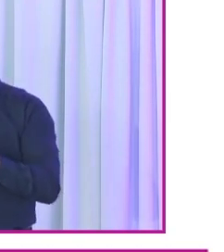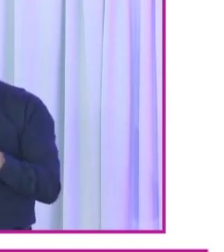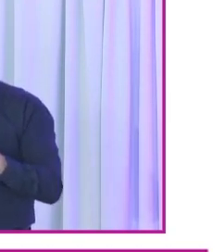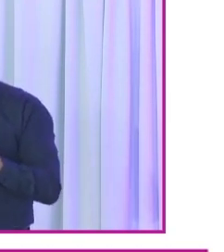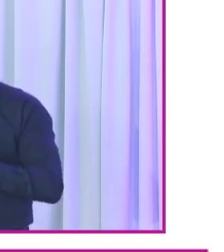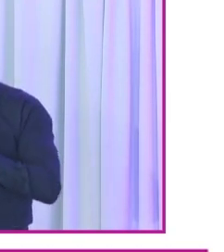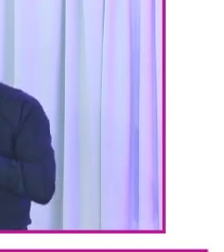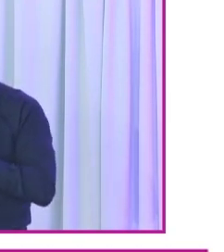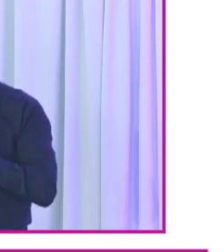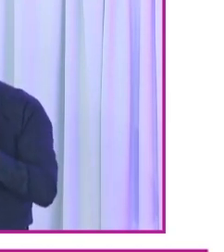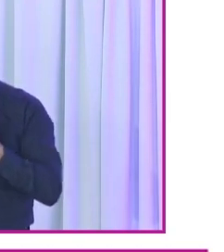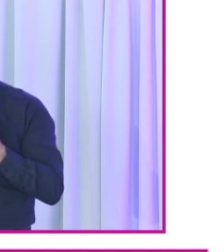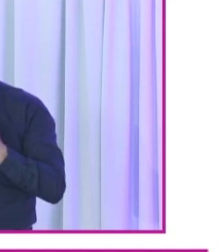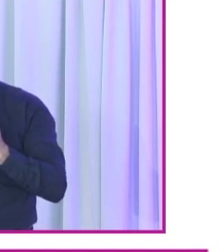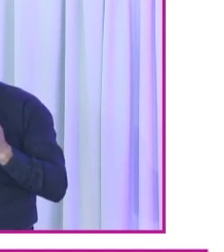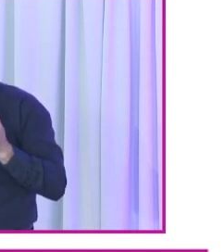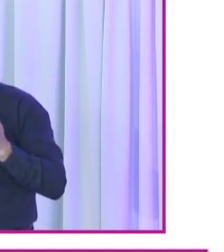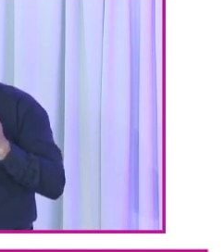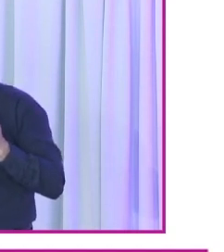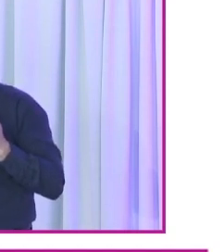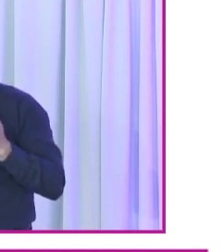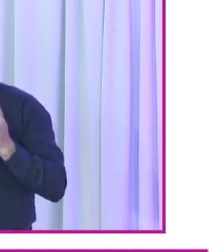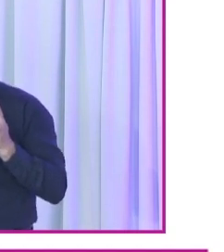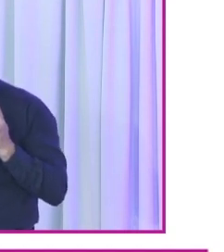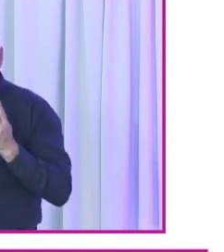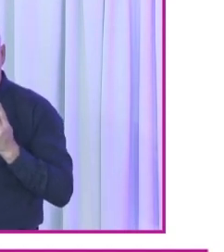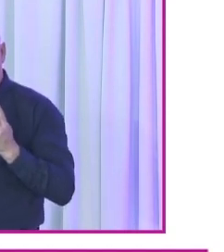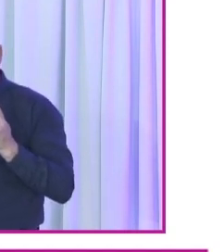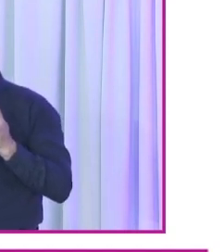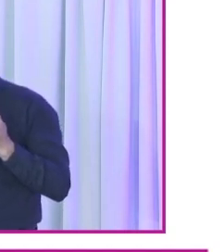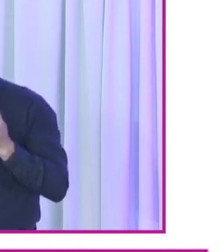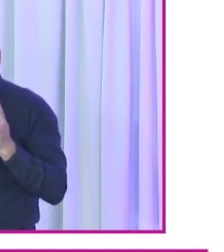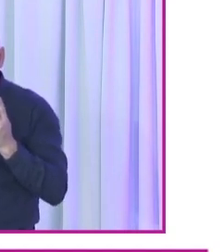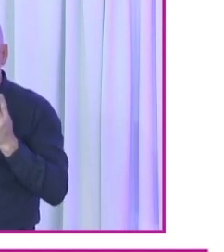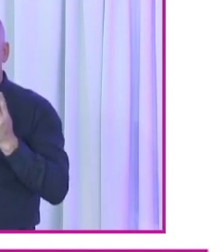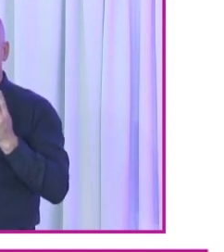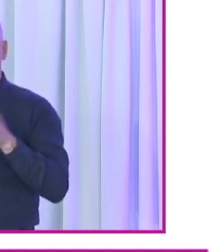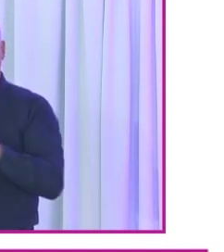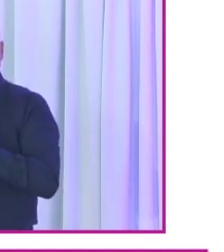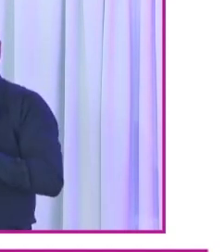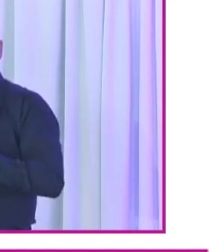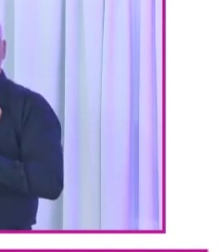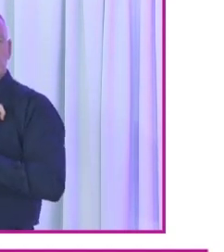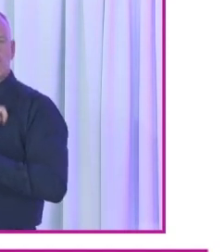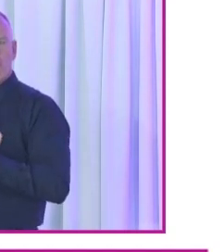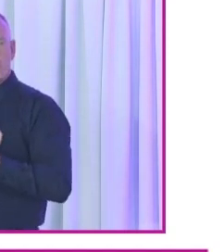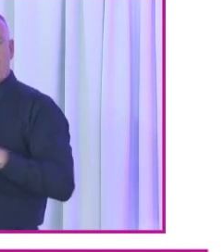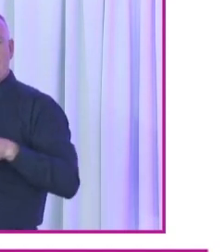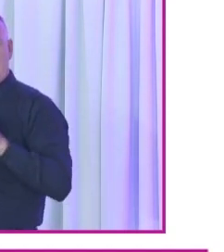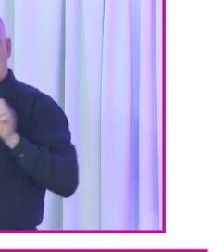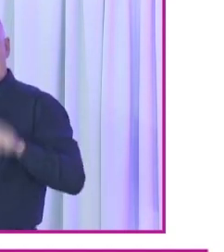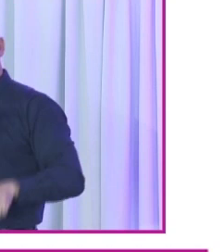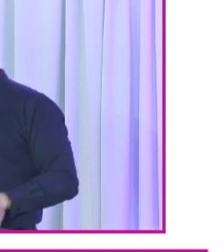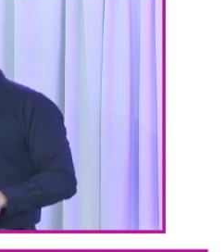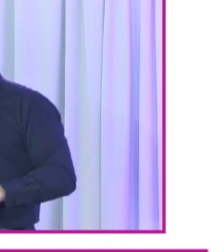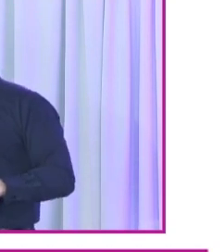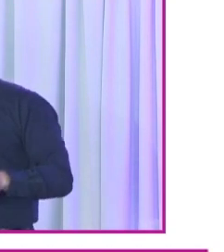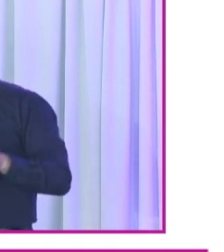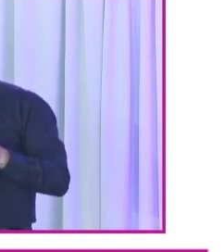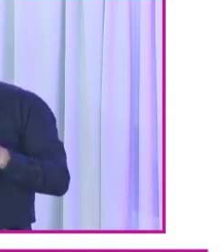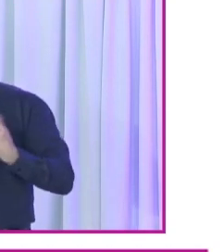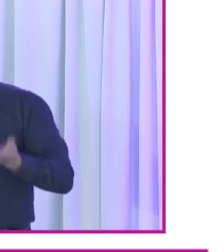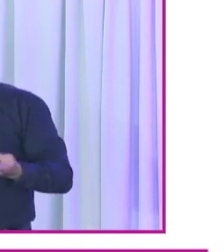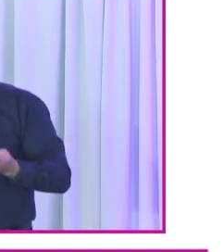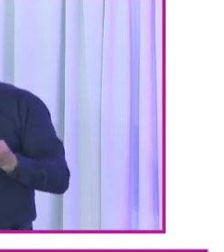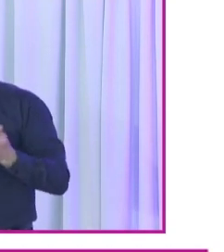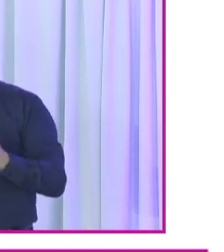And I think that's always an important question, because it gives you a sense of the kind of trust that's within the system, and what would